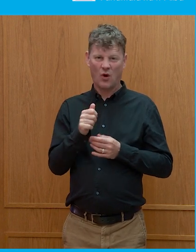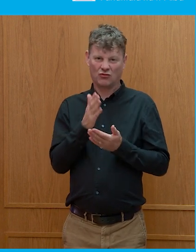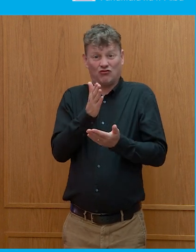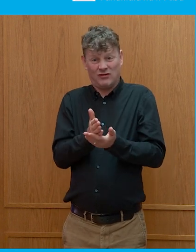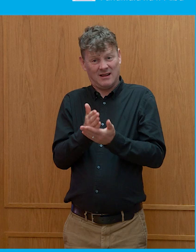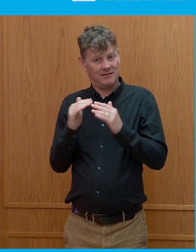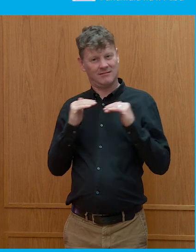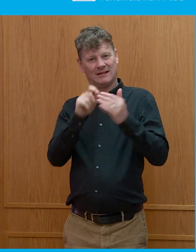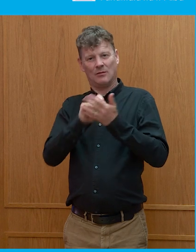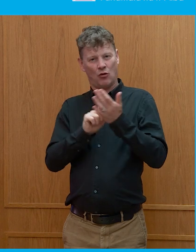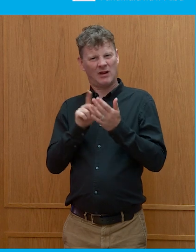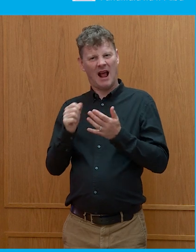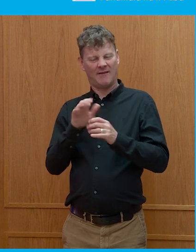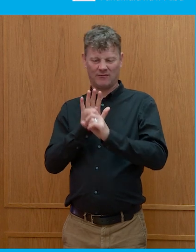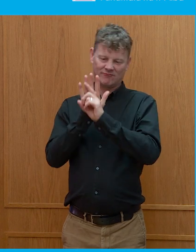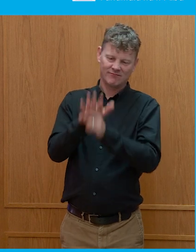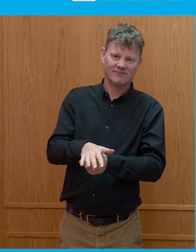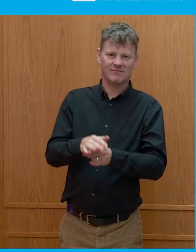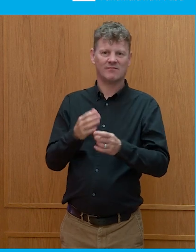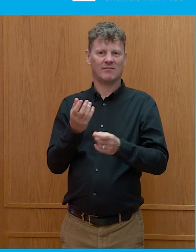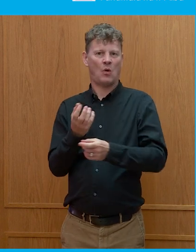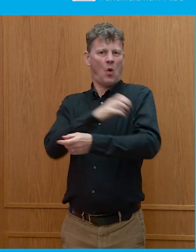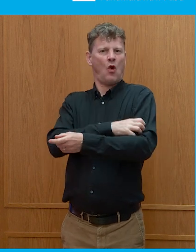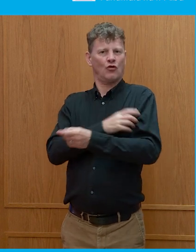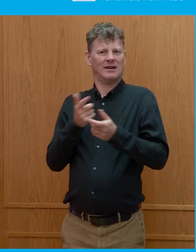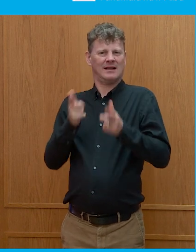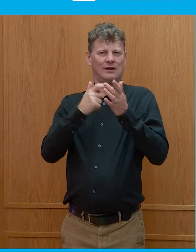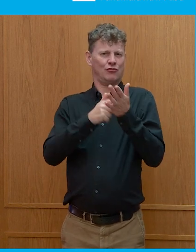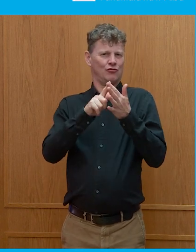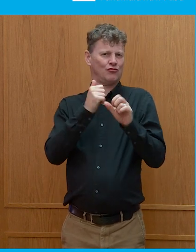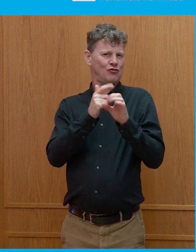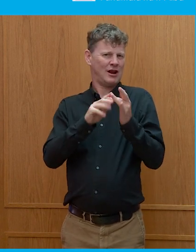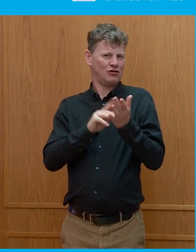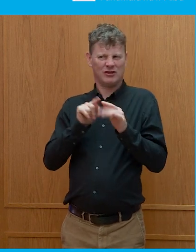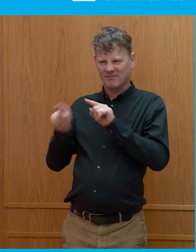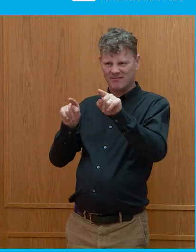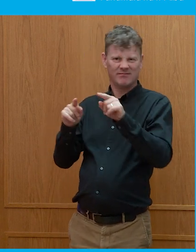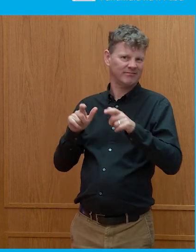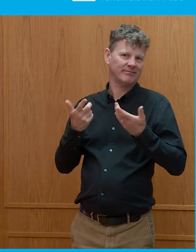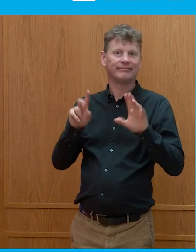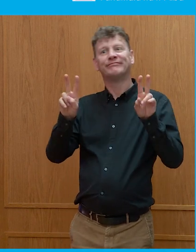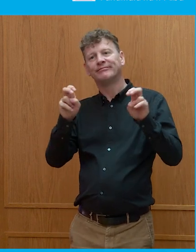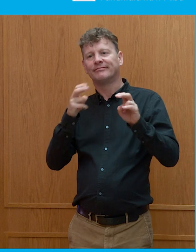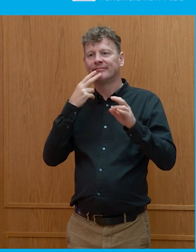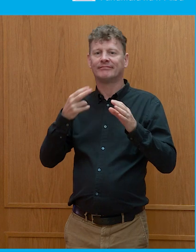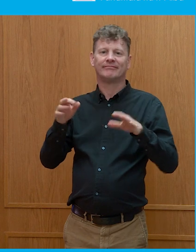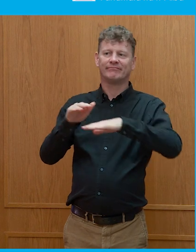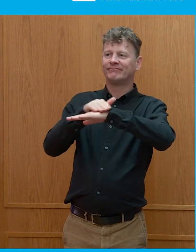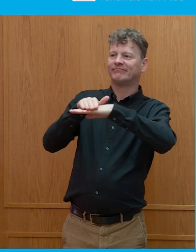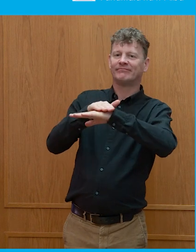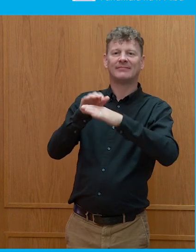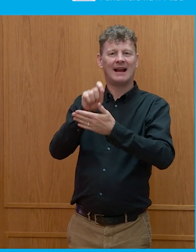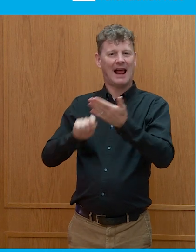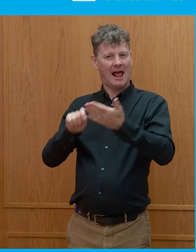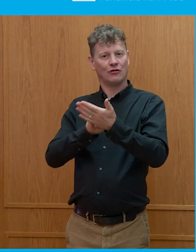maybe talk about the reasons why, you know, they may have that too. So, an election as an event in itself is not